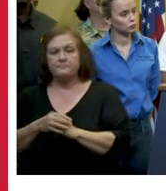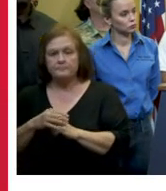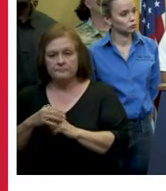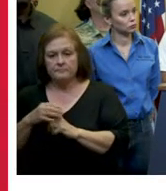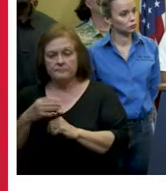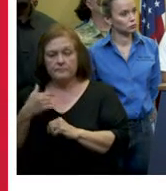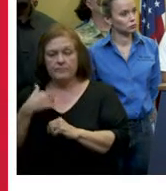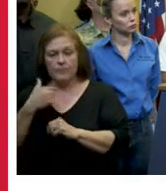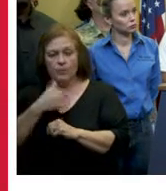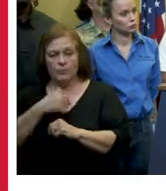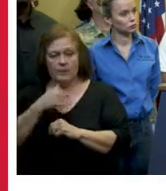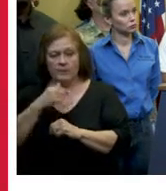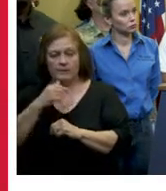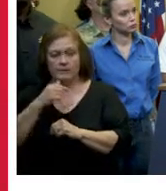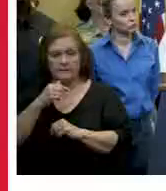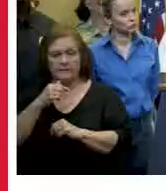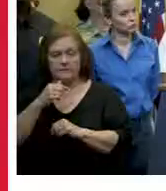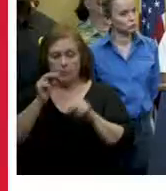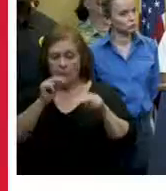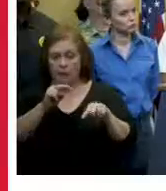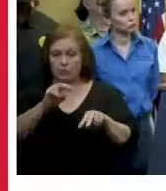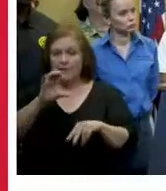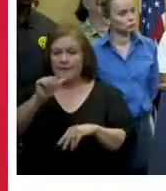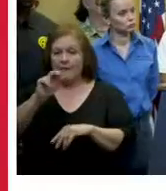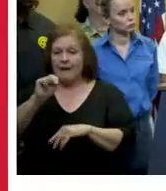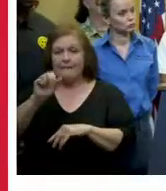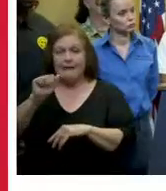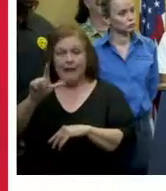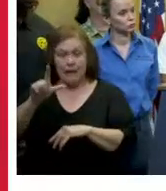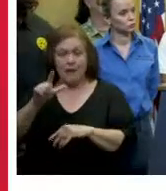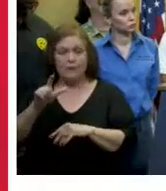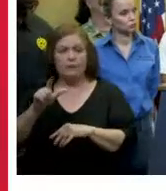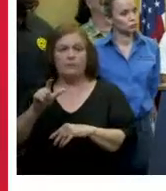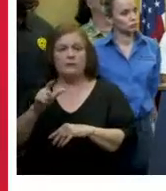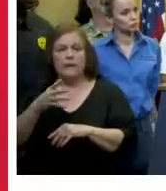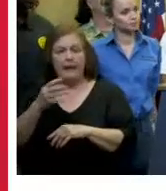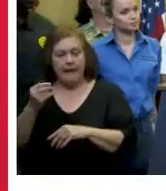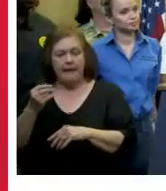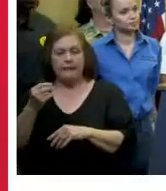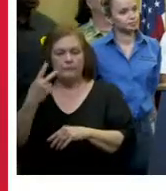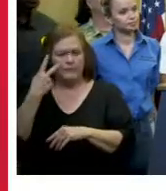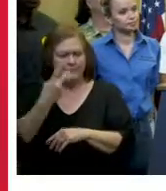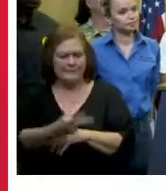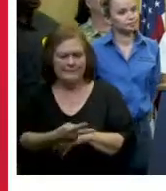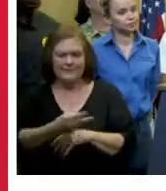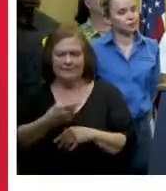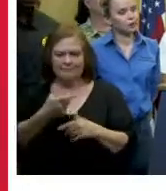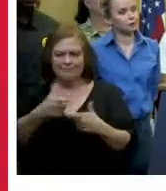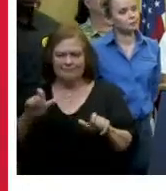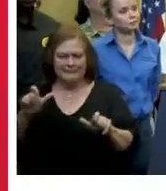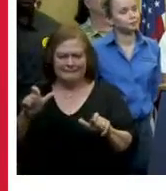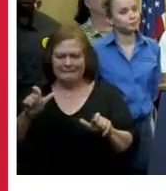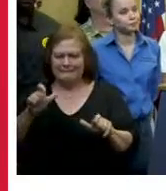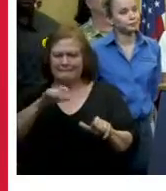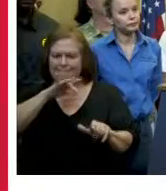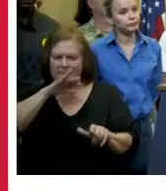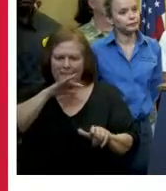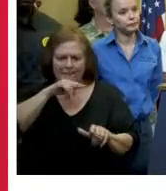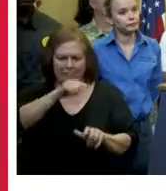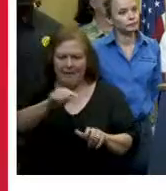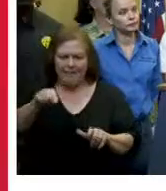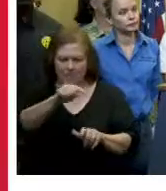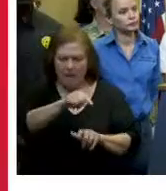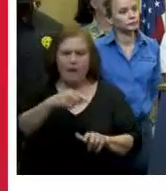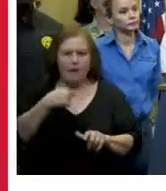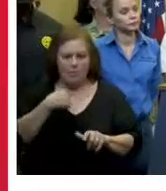have been monitoring our canals and uh were able to retrieve some large objects throughout the canals that that happened or